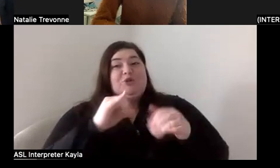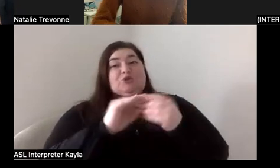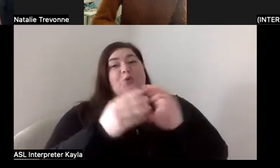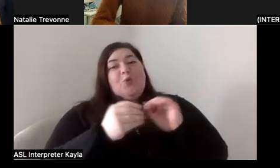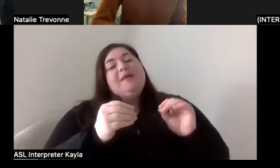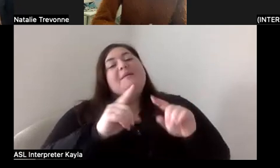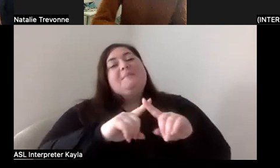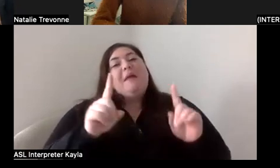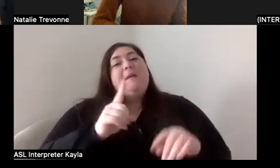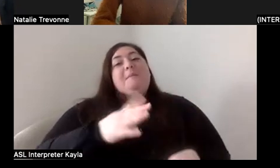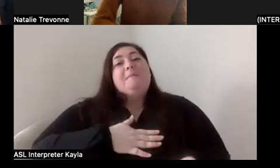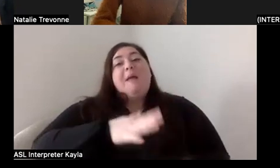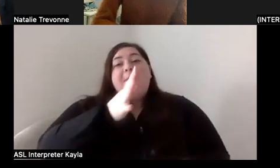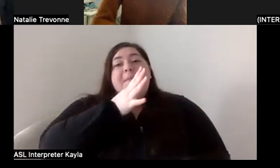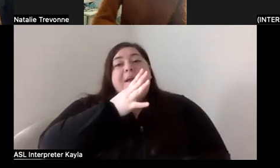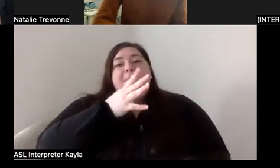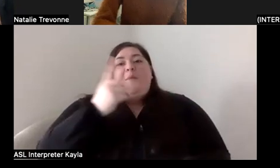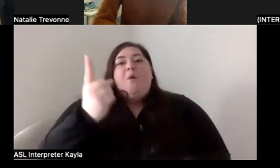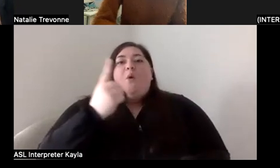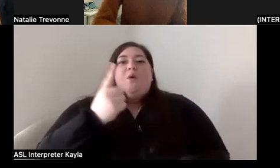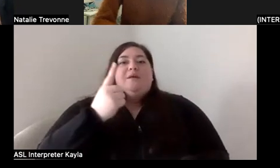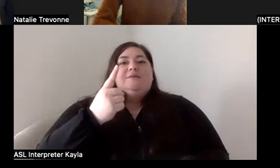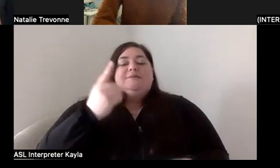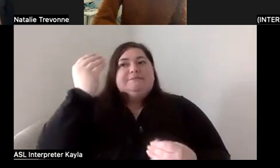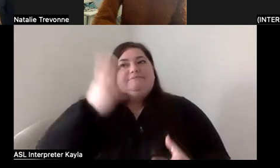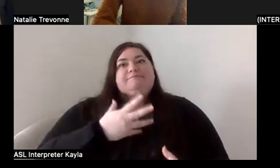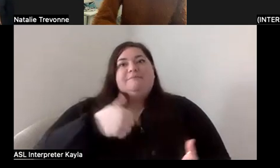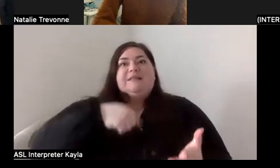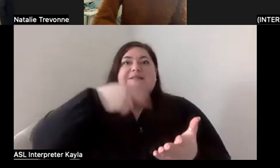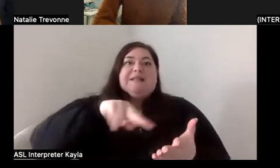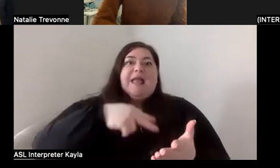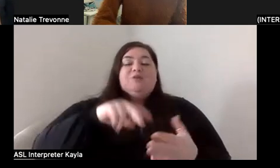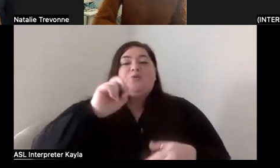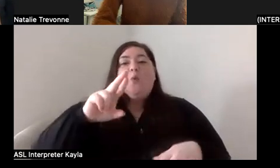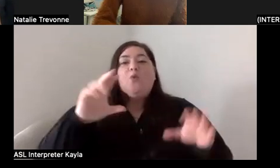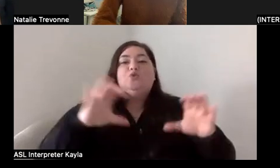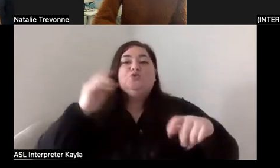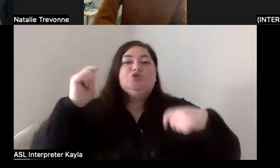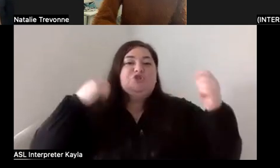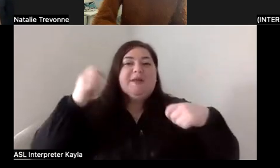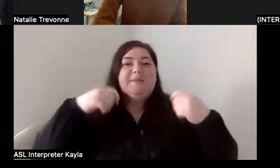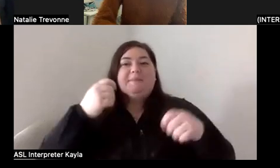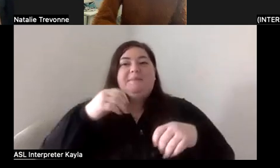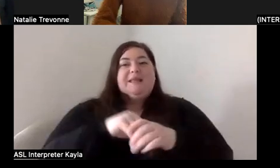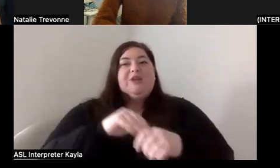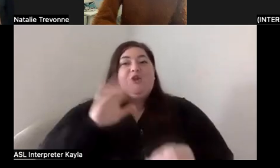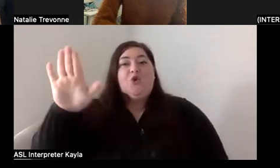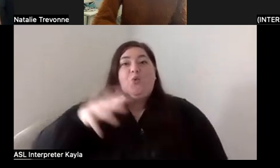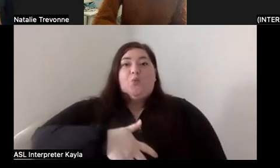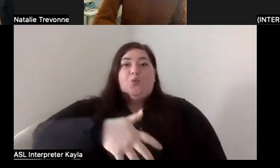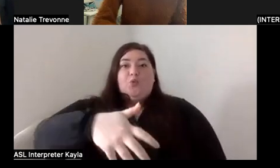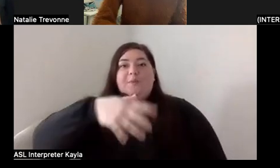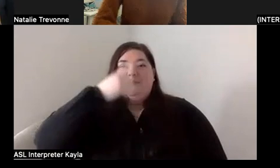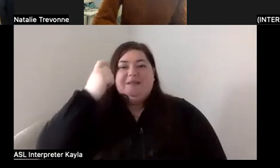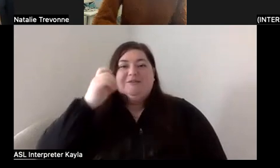used to say that I was either doing gymnastics or dancing in her womb because her stomach would bulge and make all these moves.